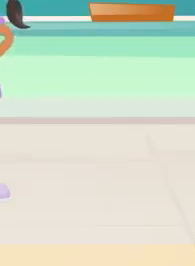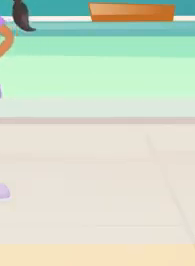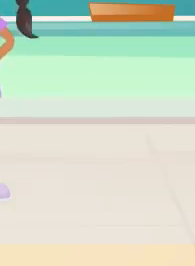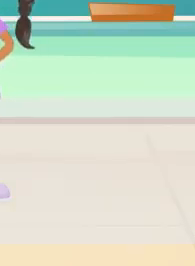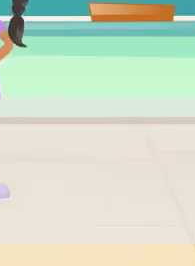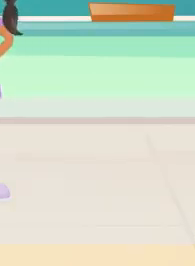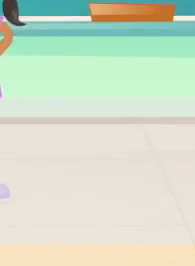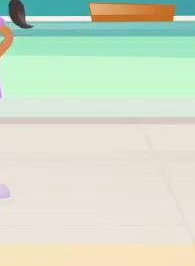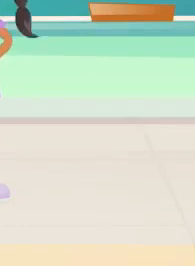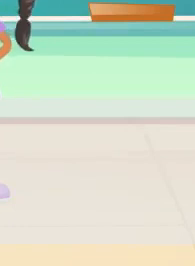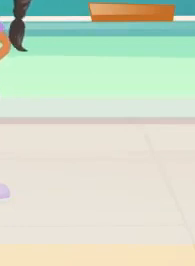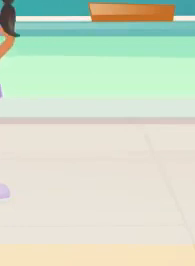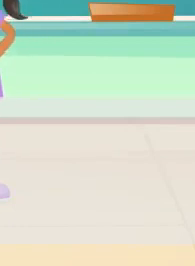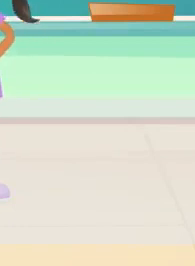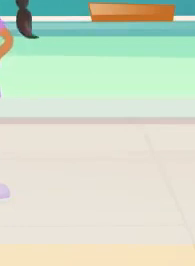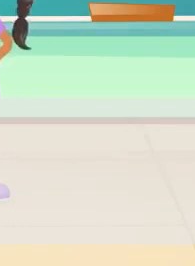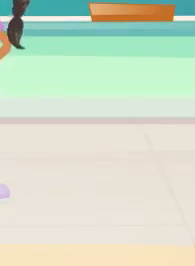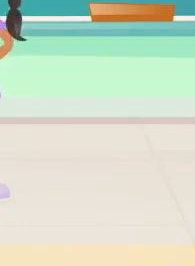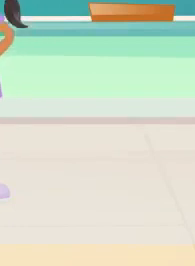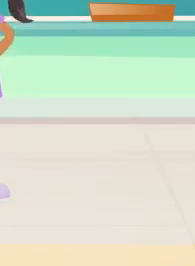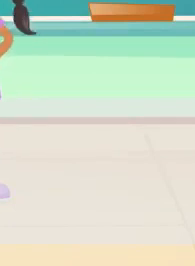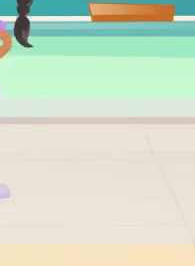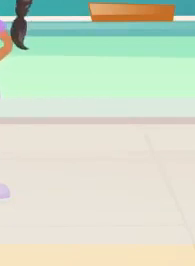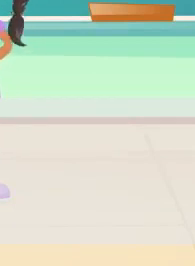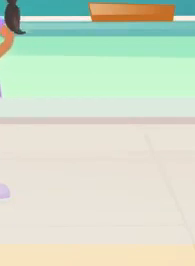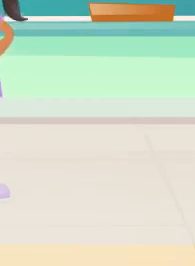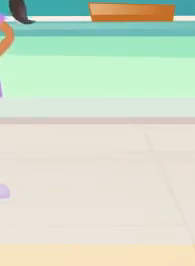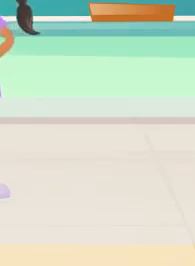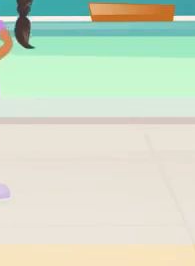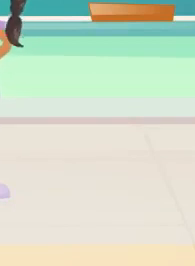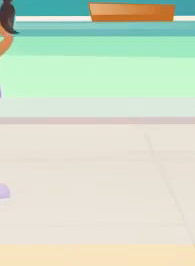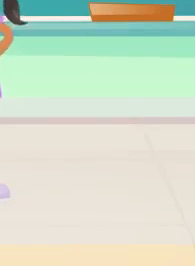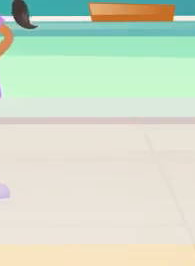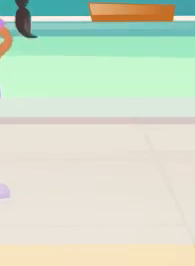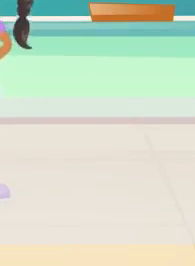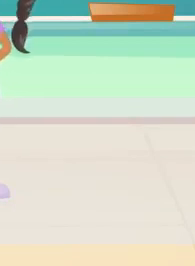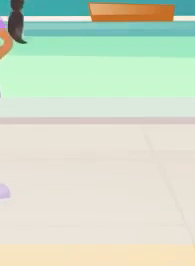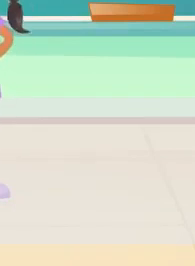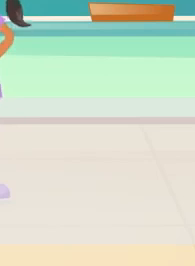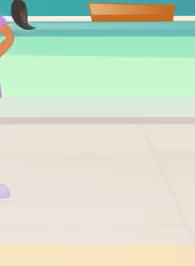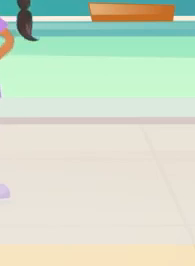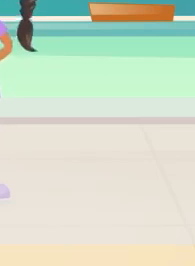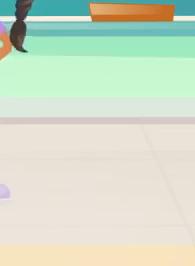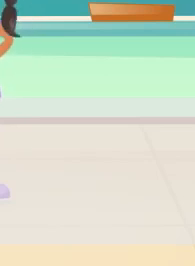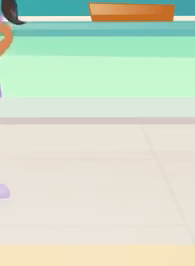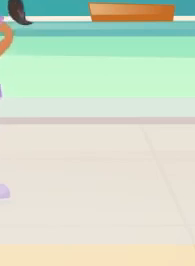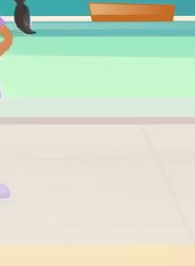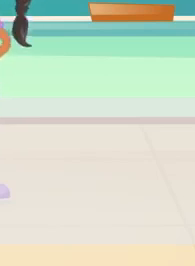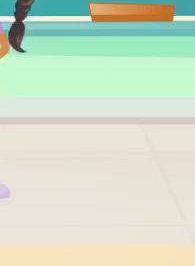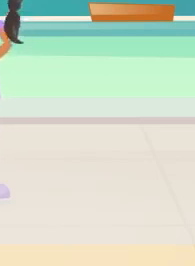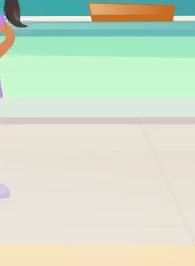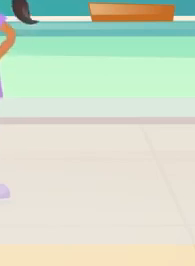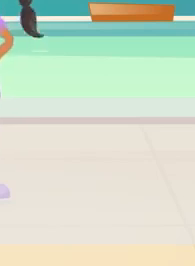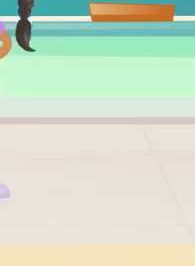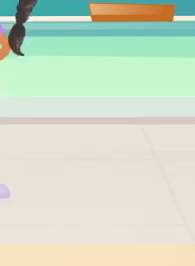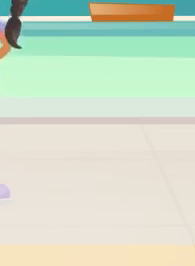Sail, sail, sail this boat on a holiday. What do we see as we sail into